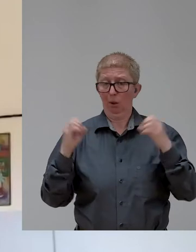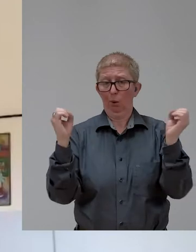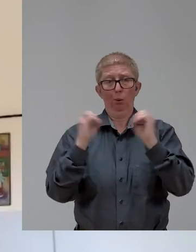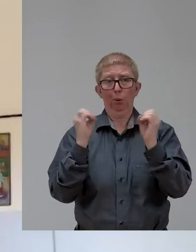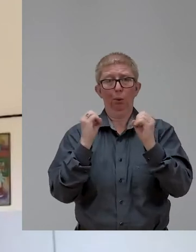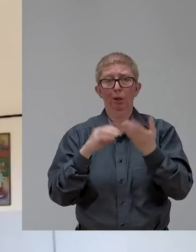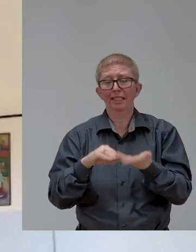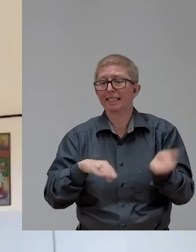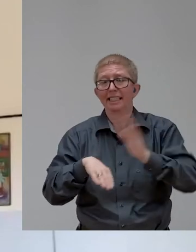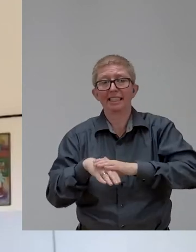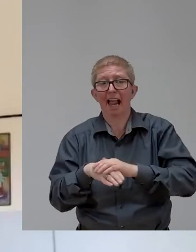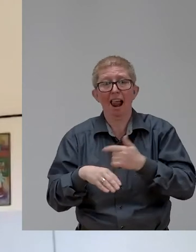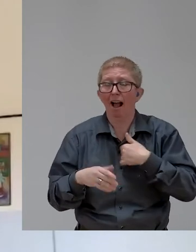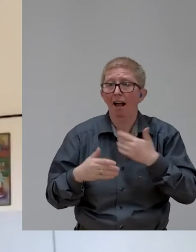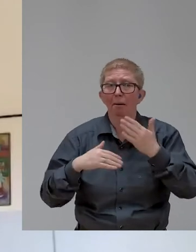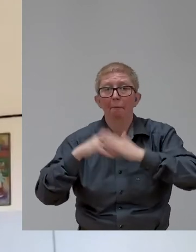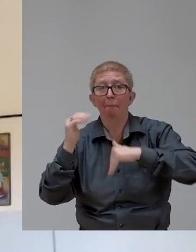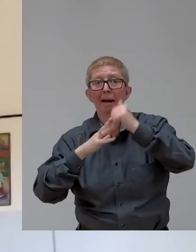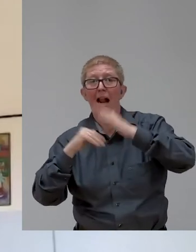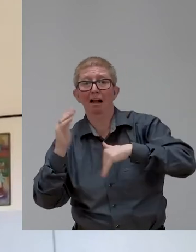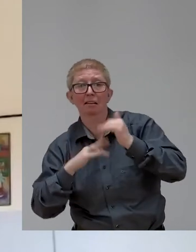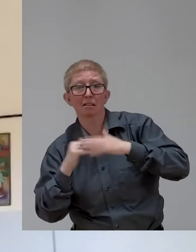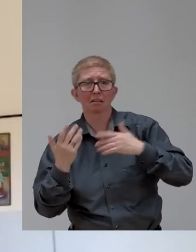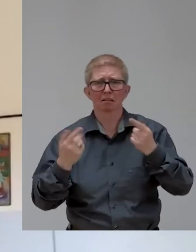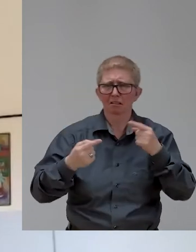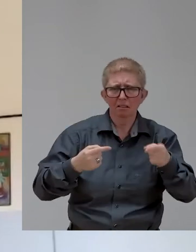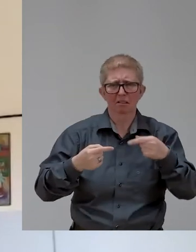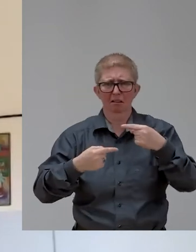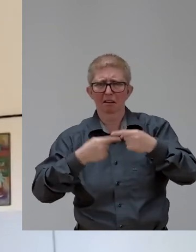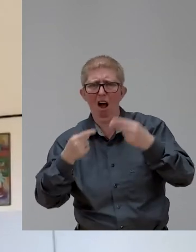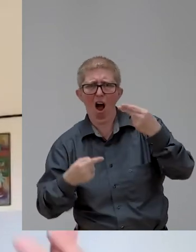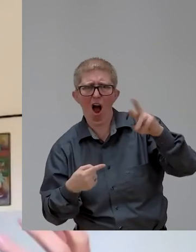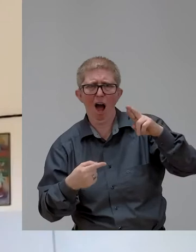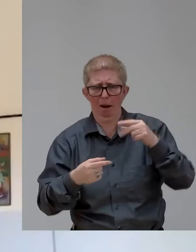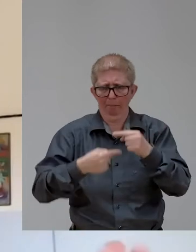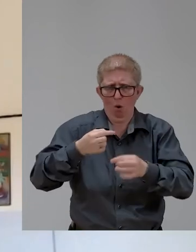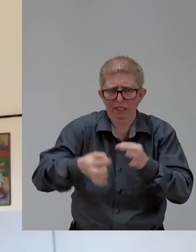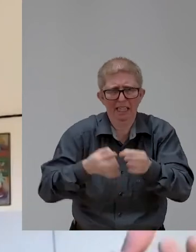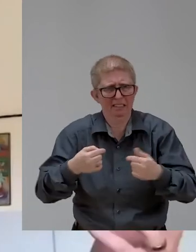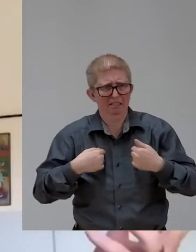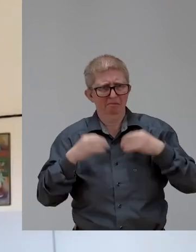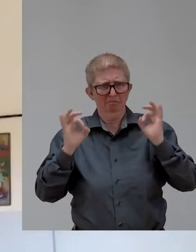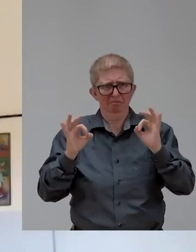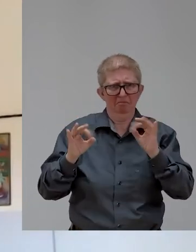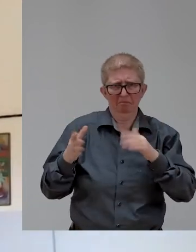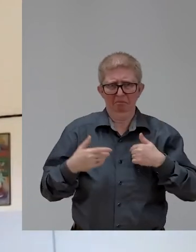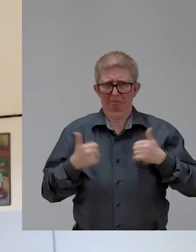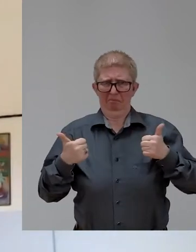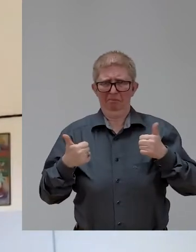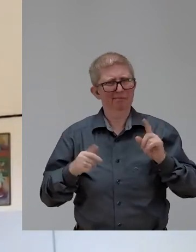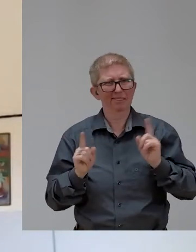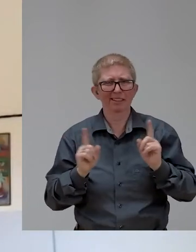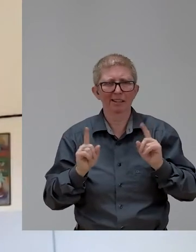expert in HR processes, but as soon as we created a culture and a culture of communication and representation,